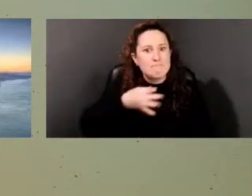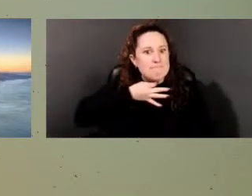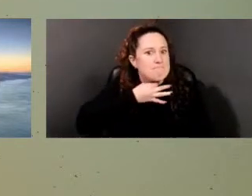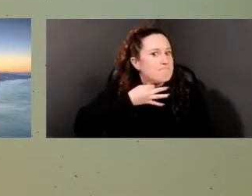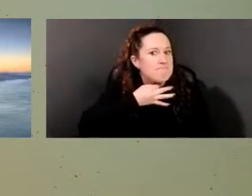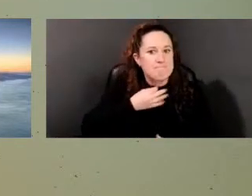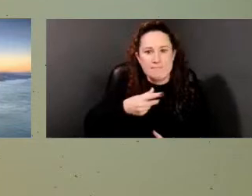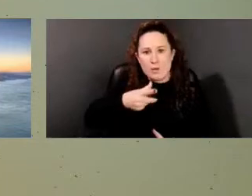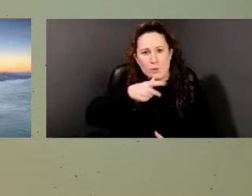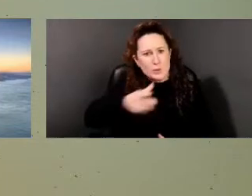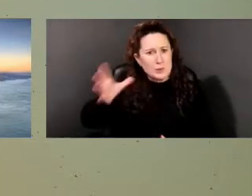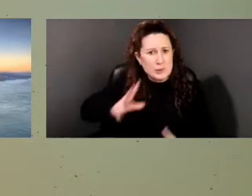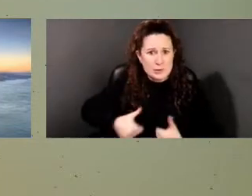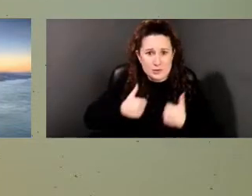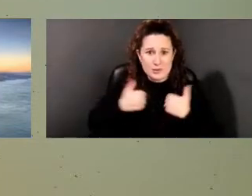here.